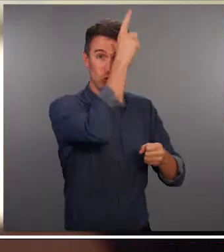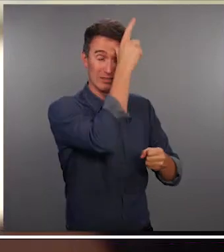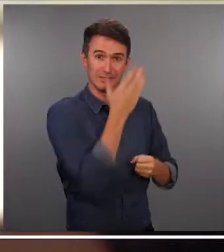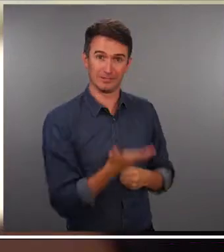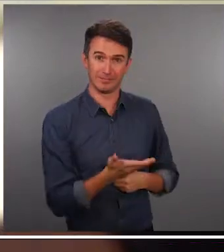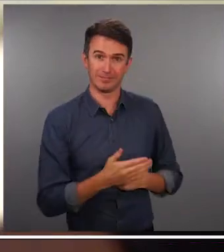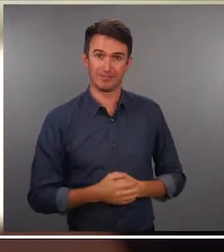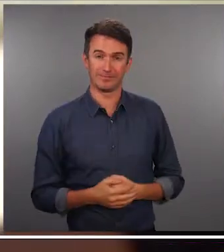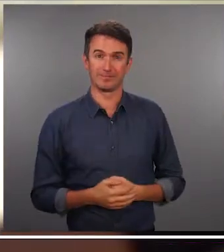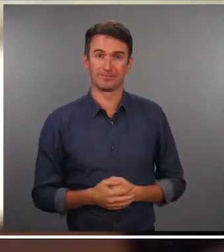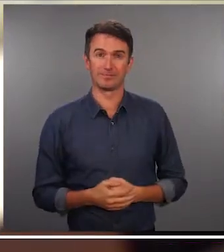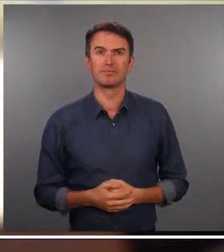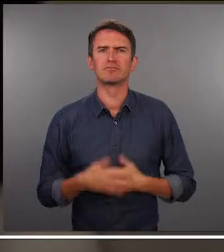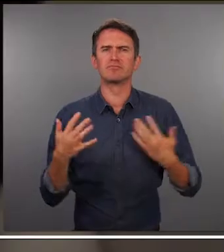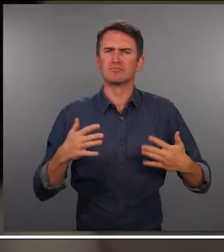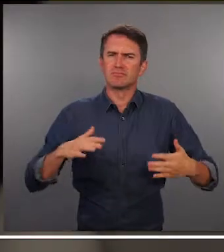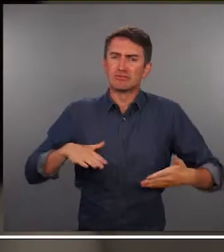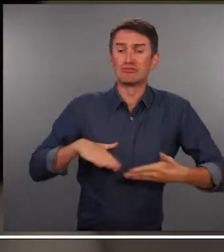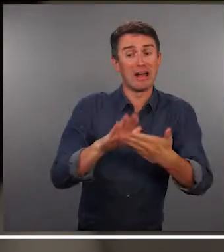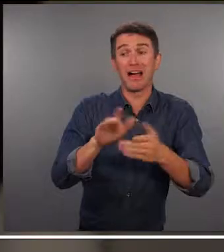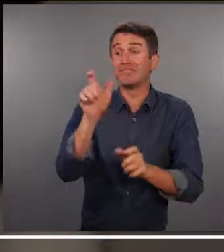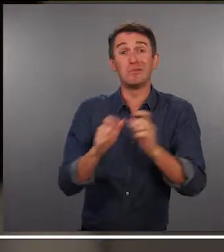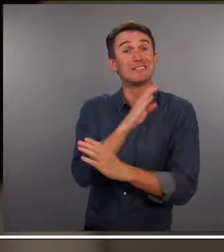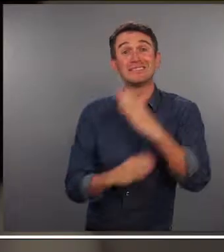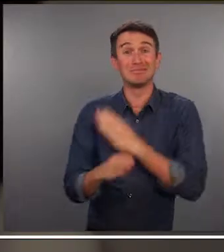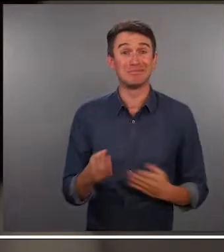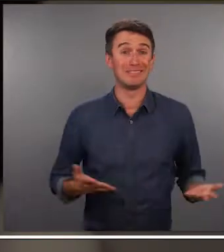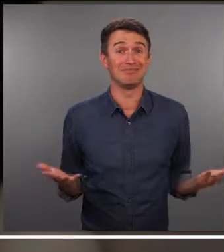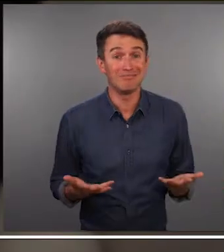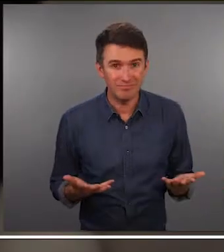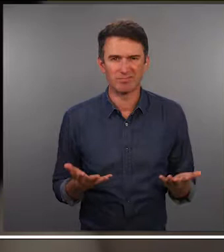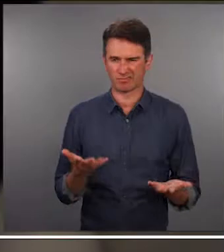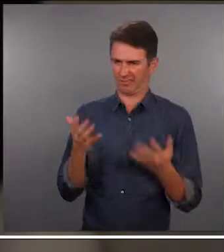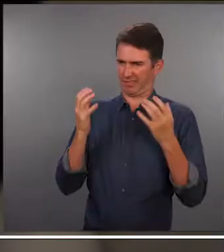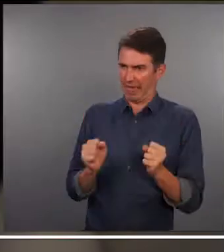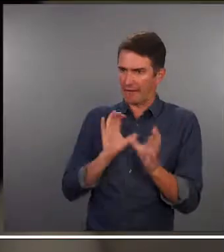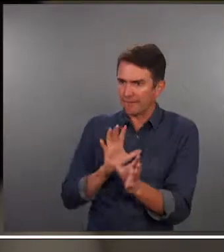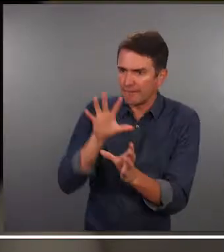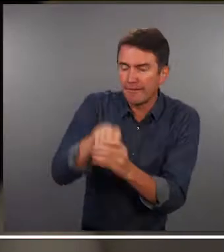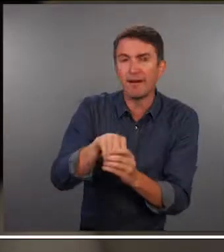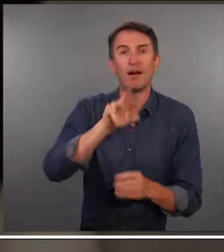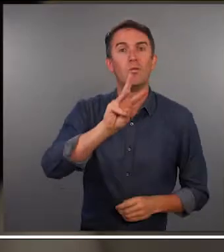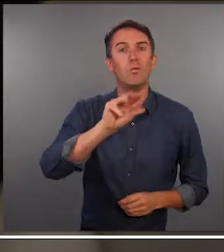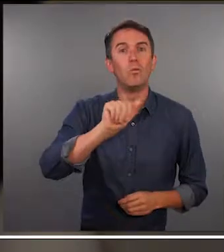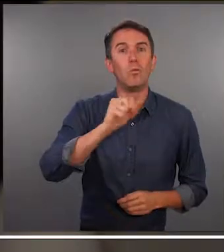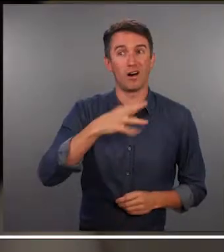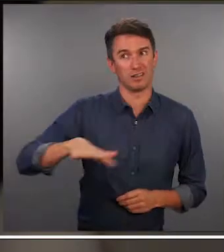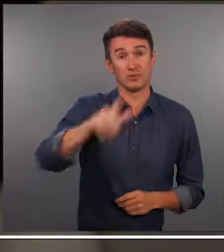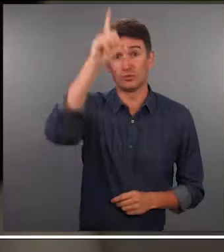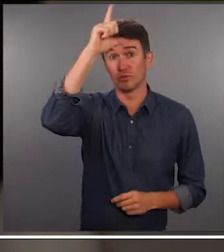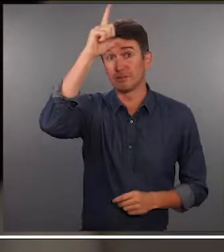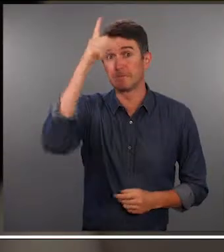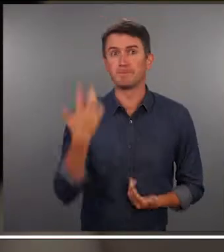Accessible Jordan The biggest challenge that people with disabilities face in accessing WASH units in Jordan